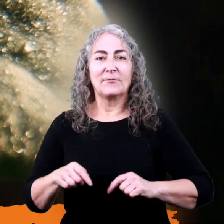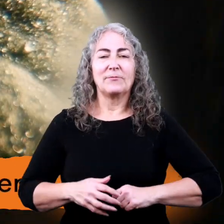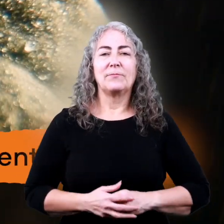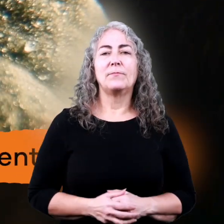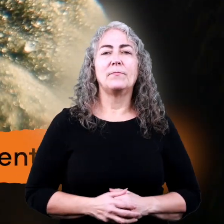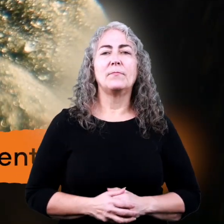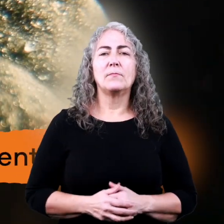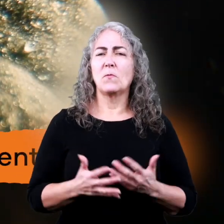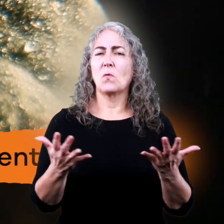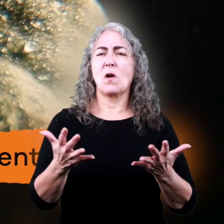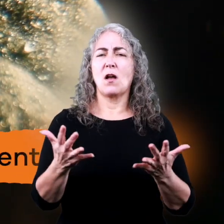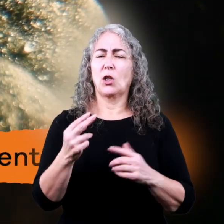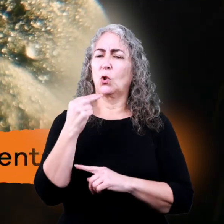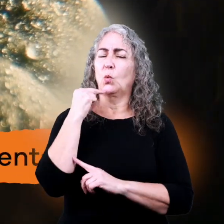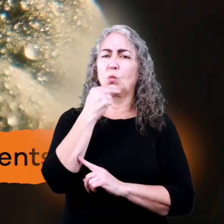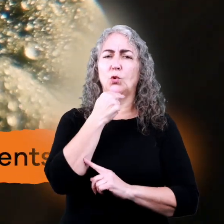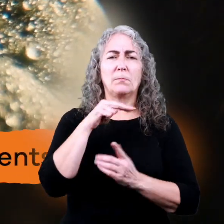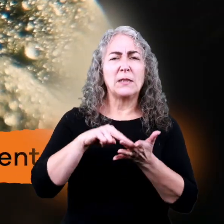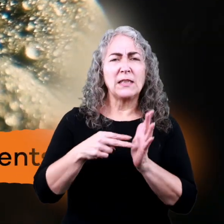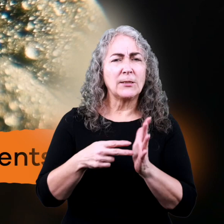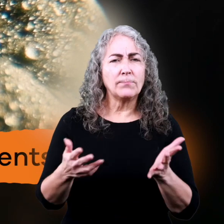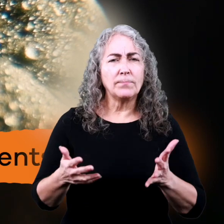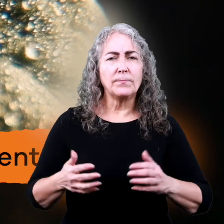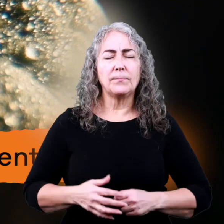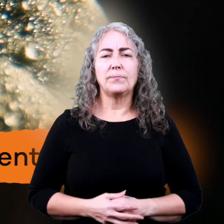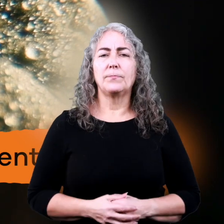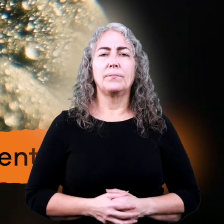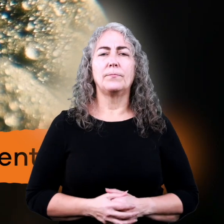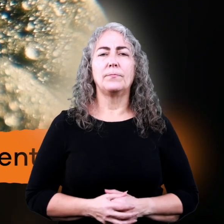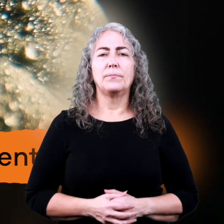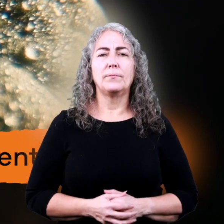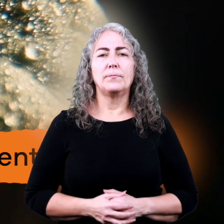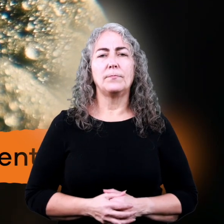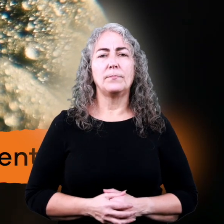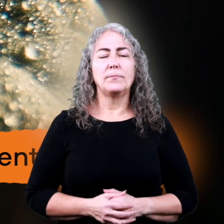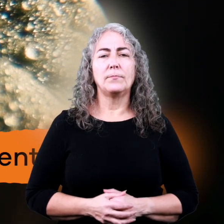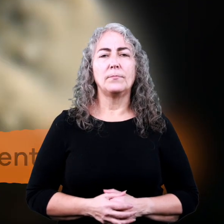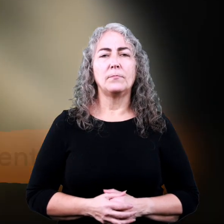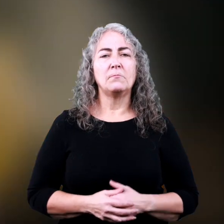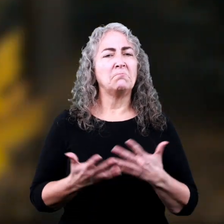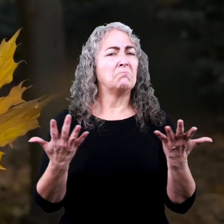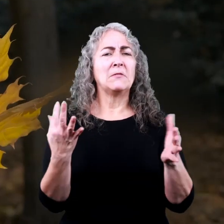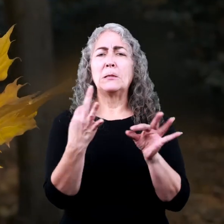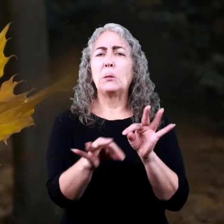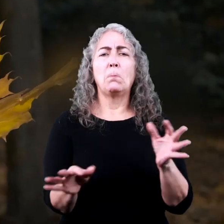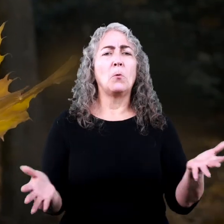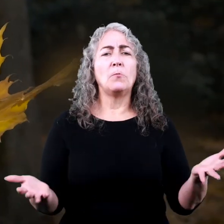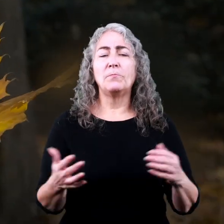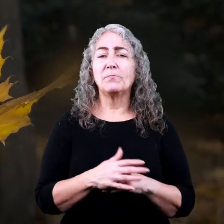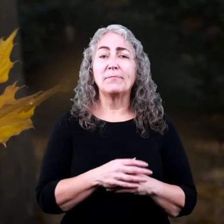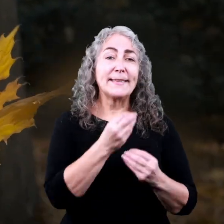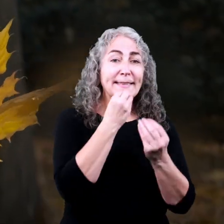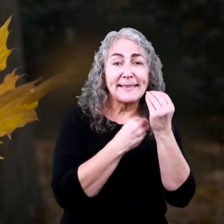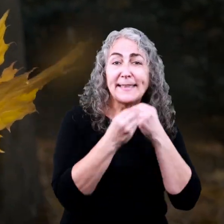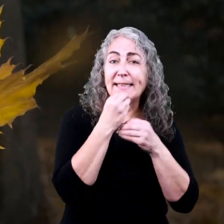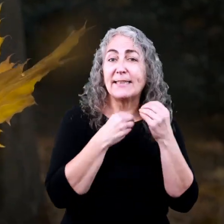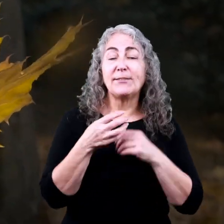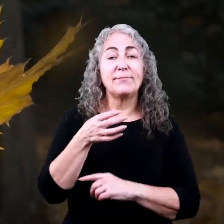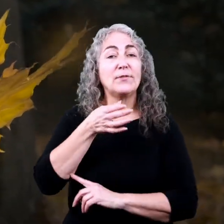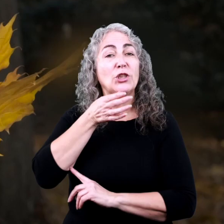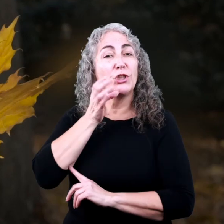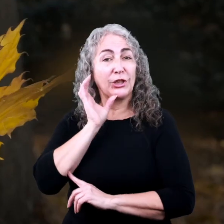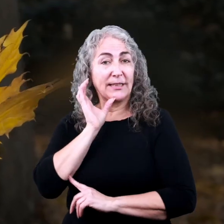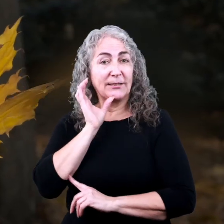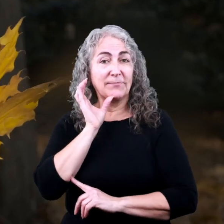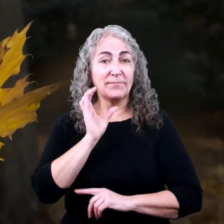what do you think taking in nutrients means simply put it means